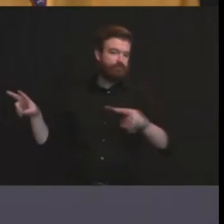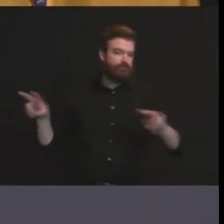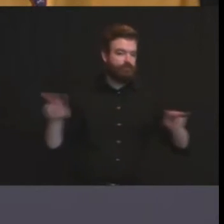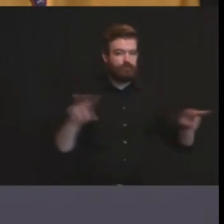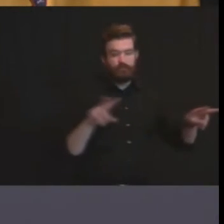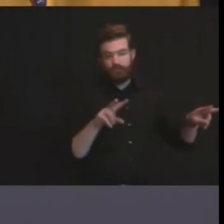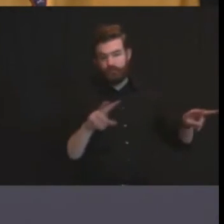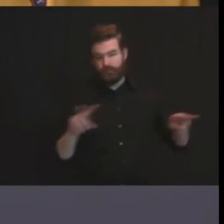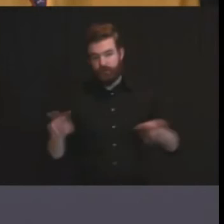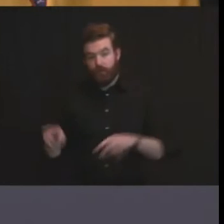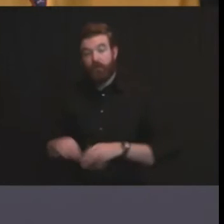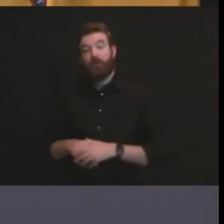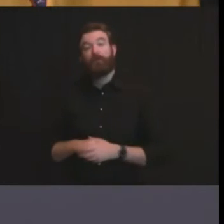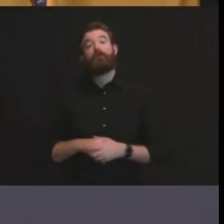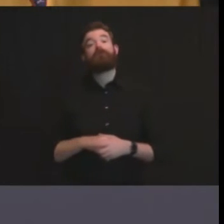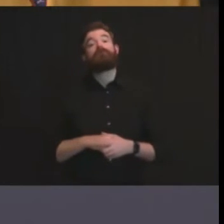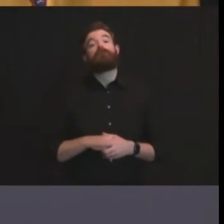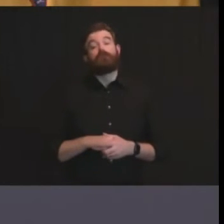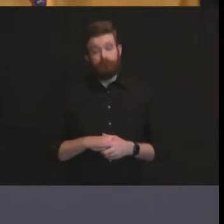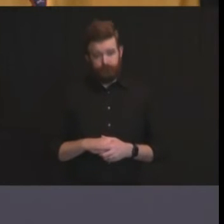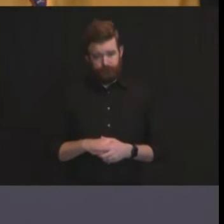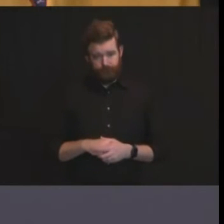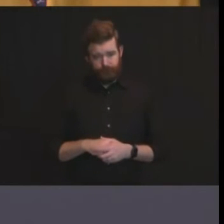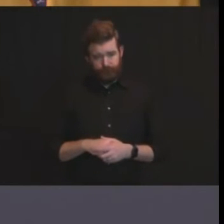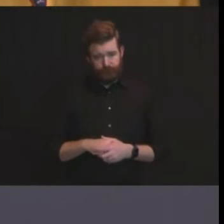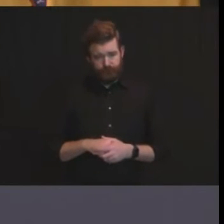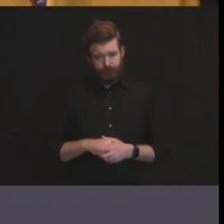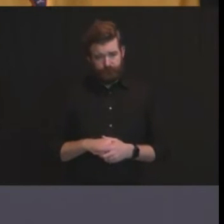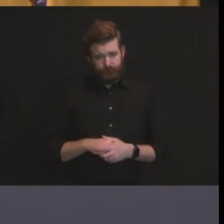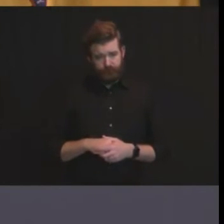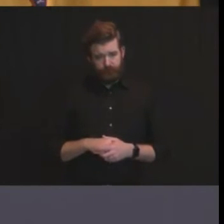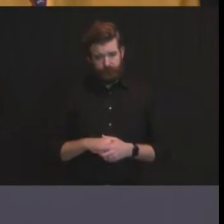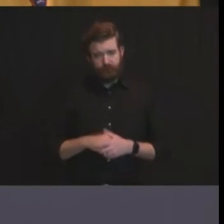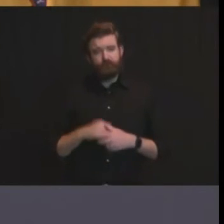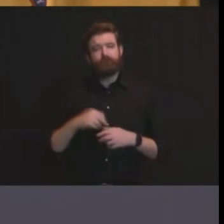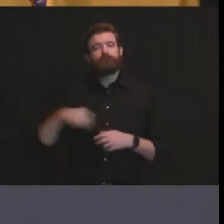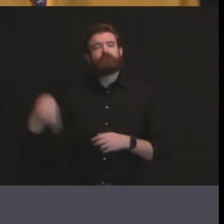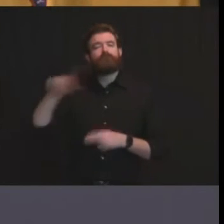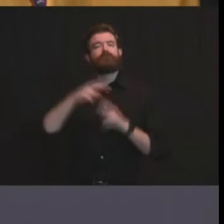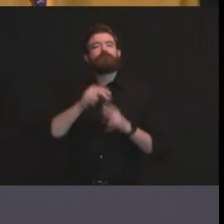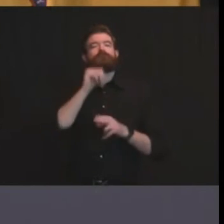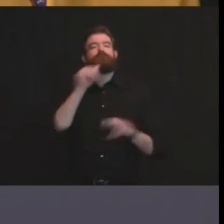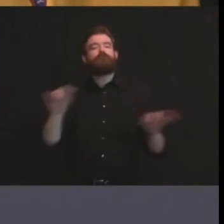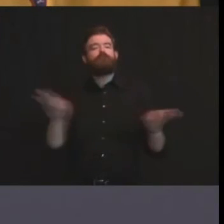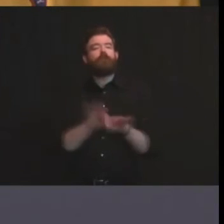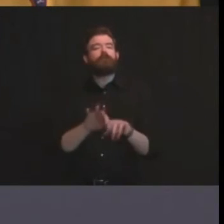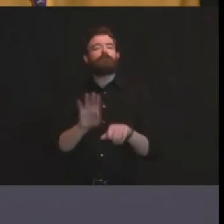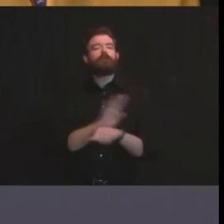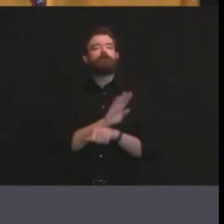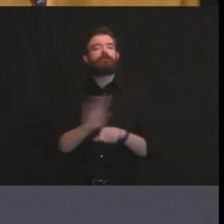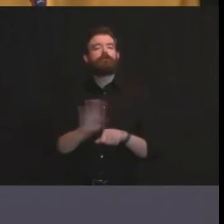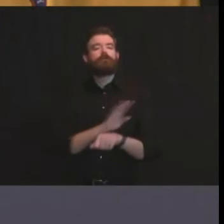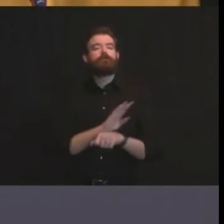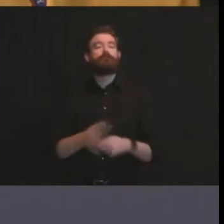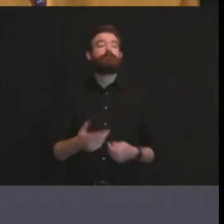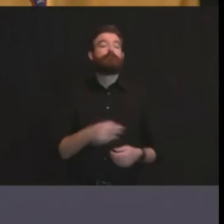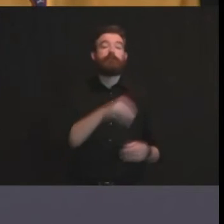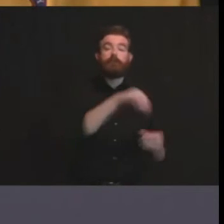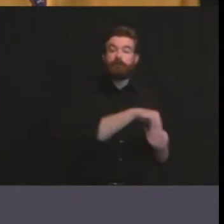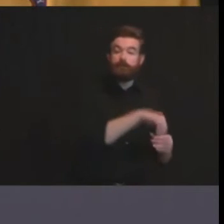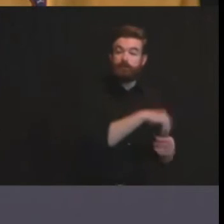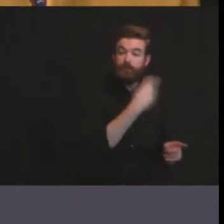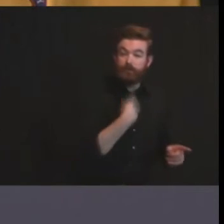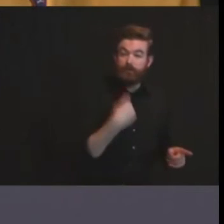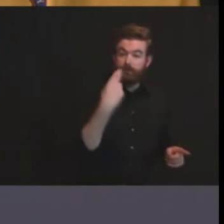businesses people ask me about non-essential business indoor dining all the time by the way indoor dining i i put separate from